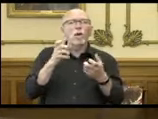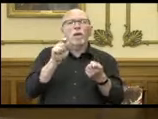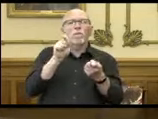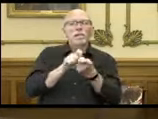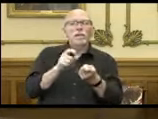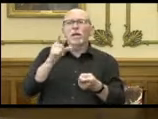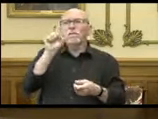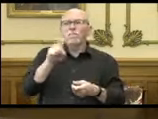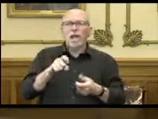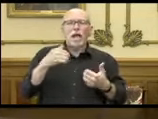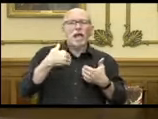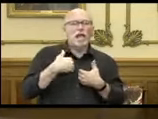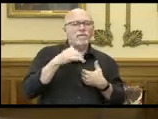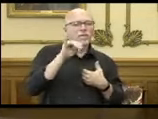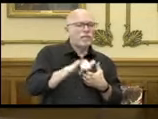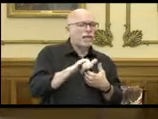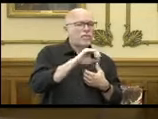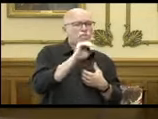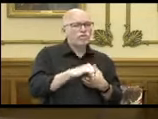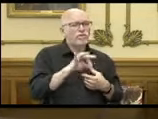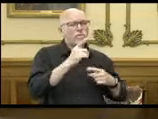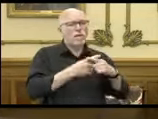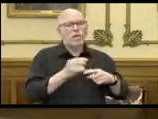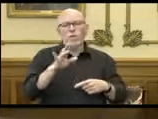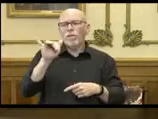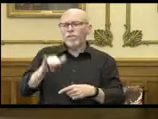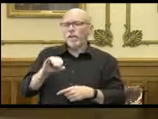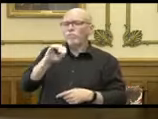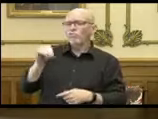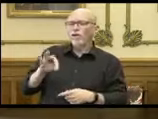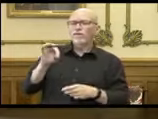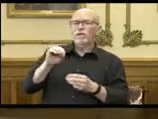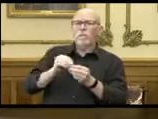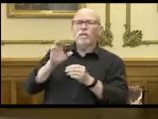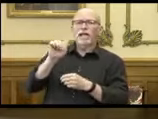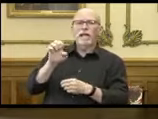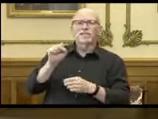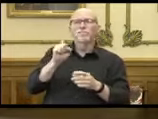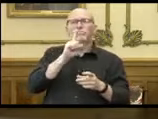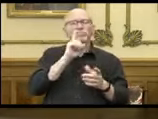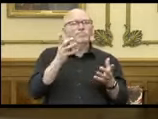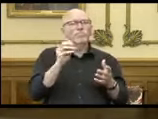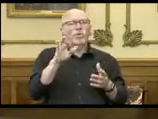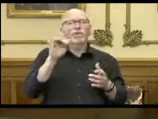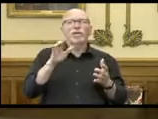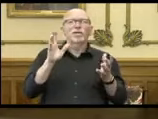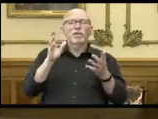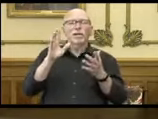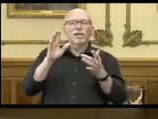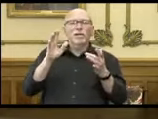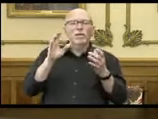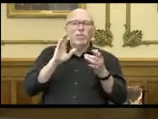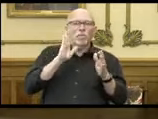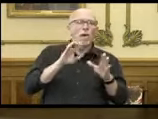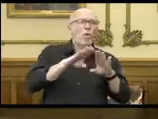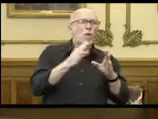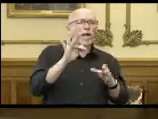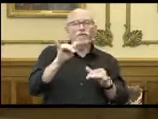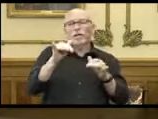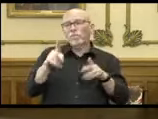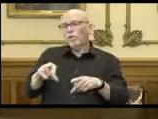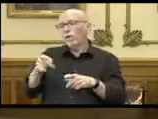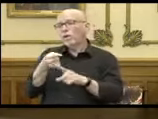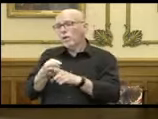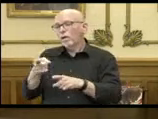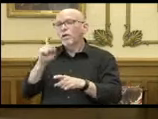well, there has to be this percent positivity, or this percent number of cases, or we won't open, or this percent, and